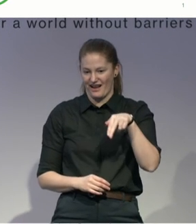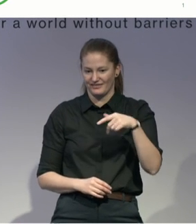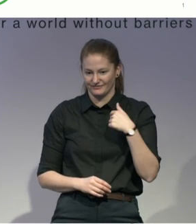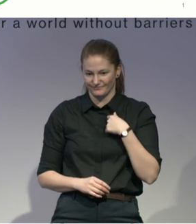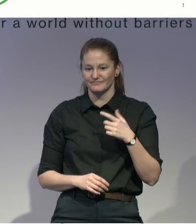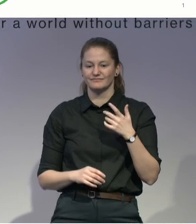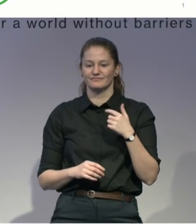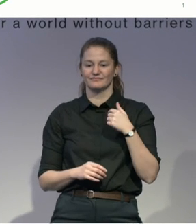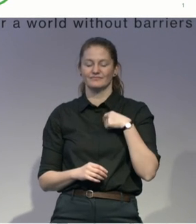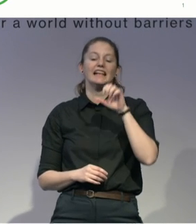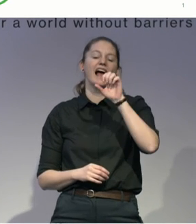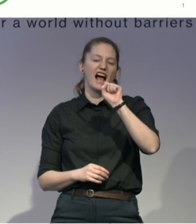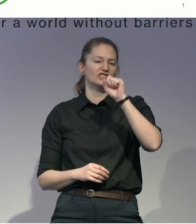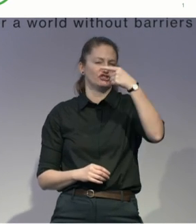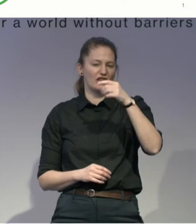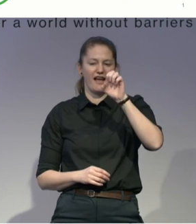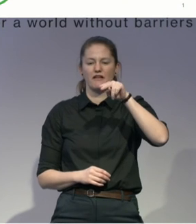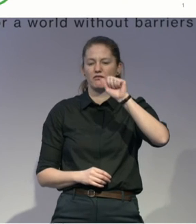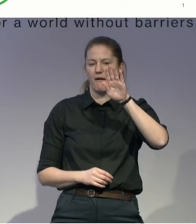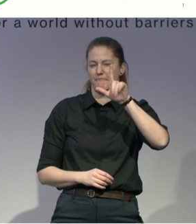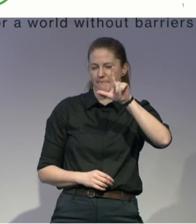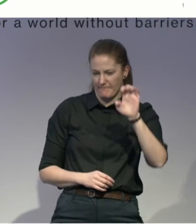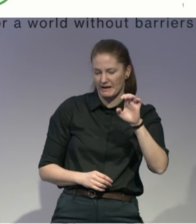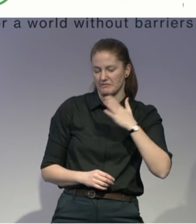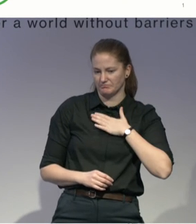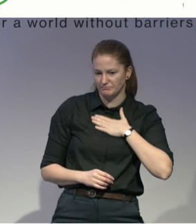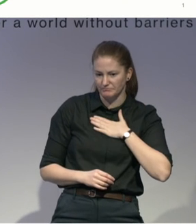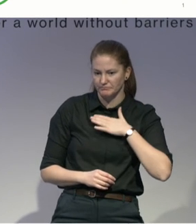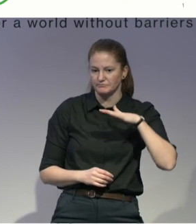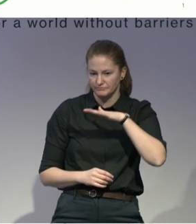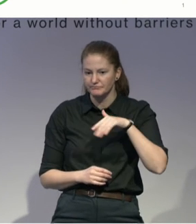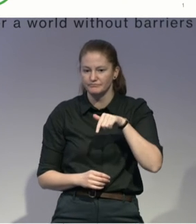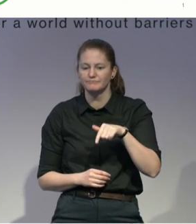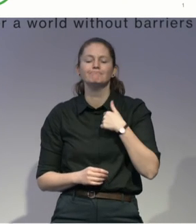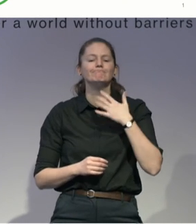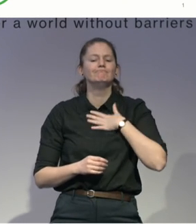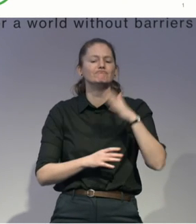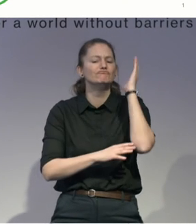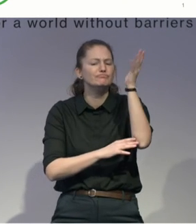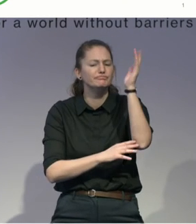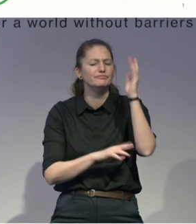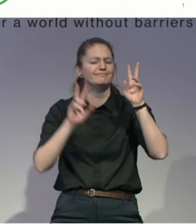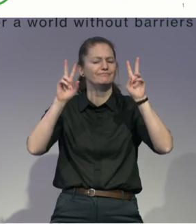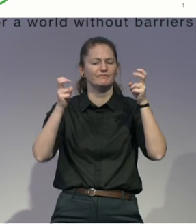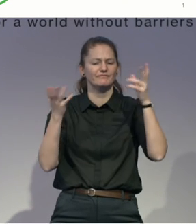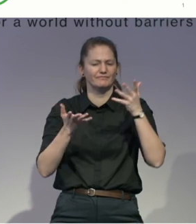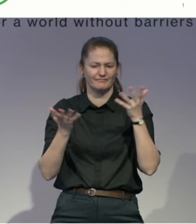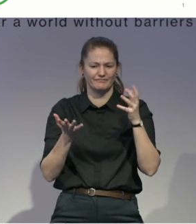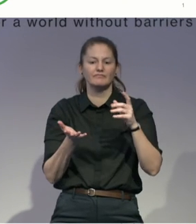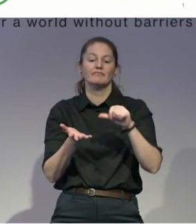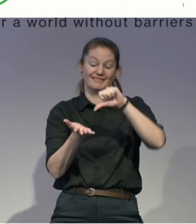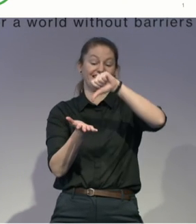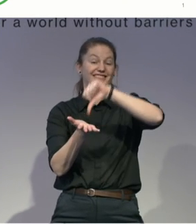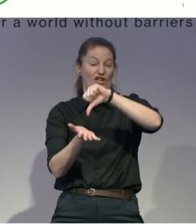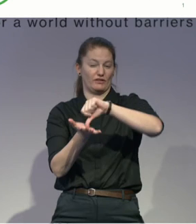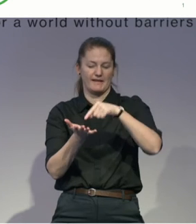that we do, and in particular about TechABA, which is a centre for assistive technology based in Singapore that empowers persons with disabilities through